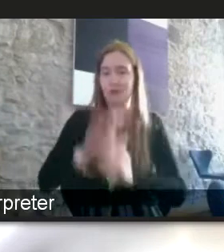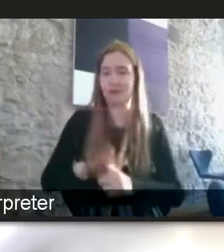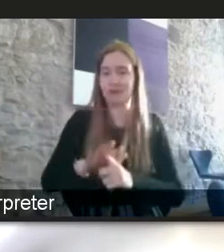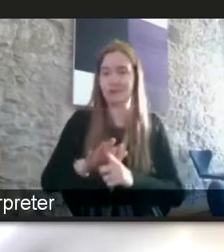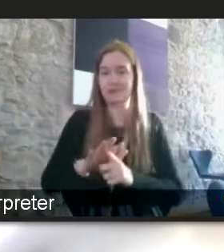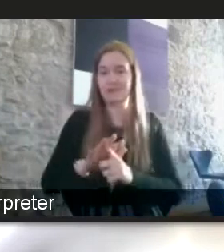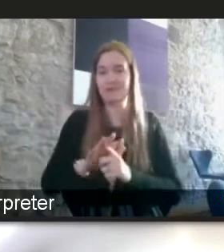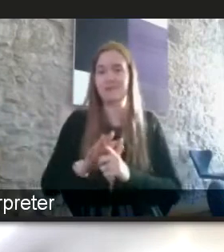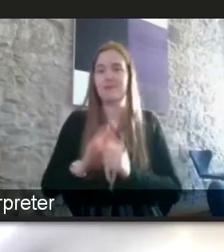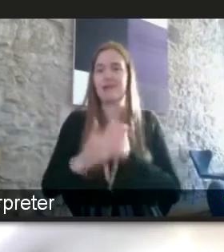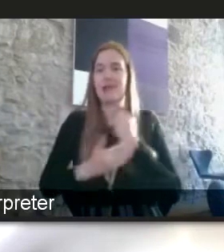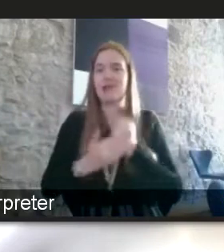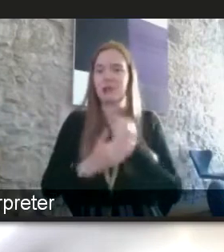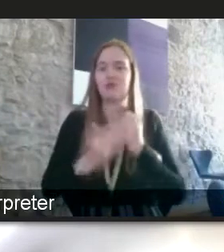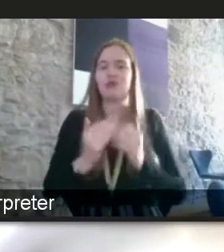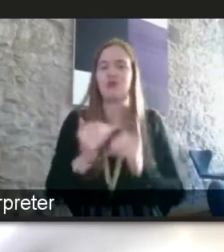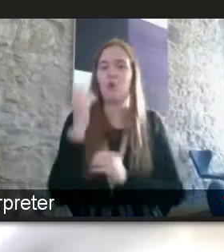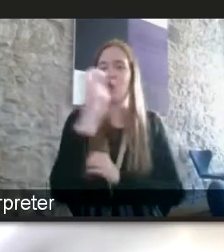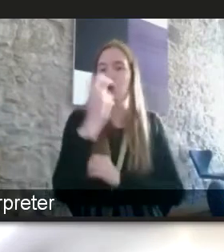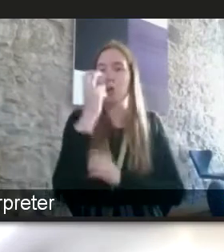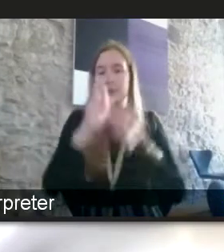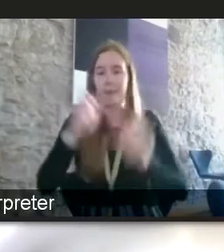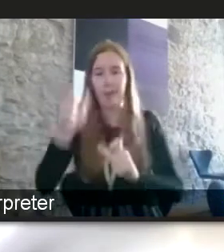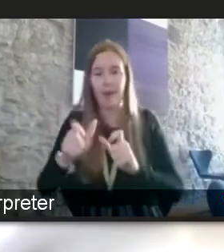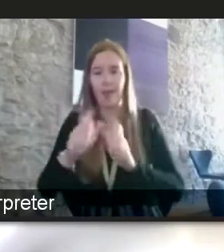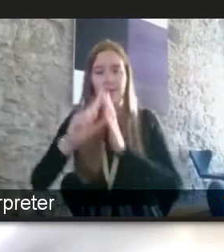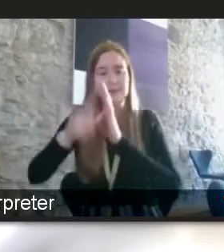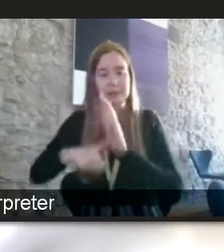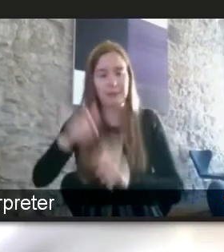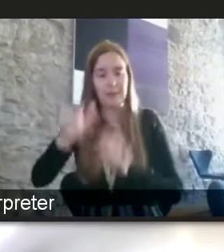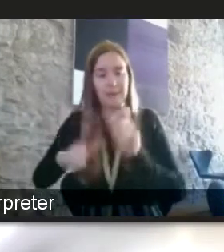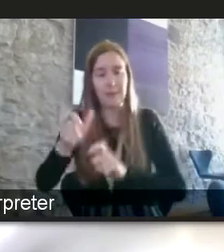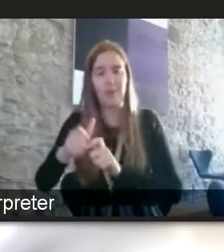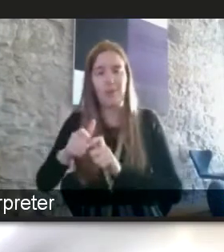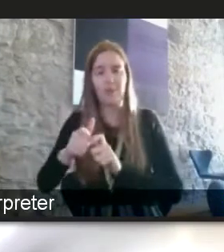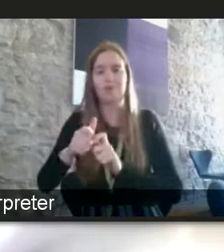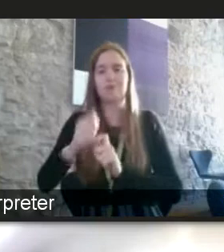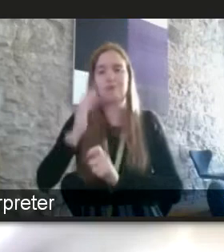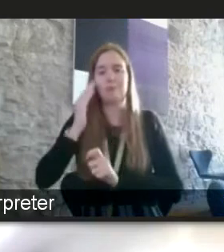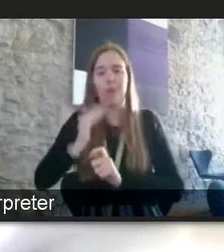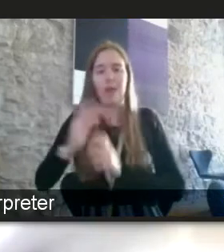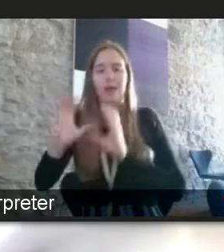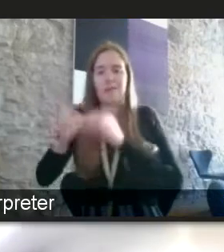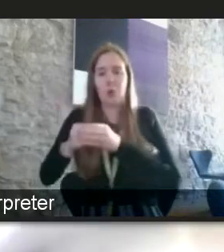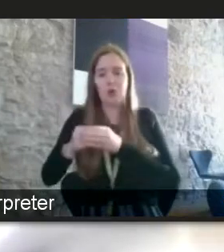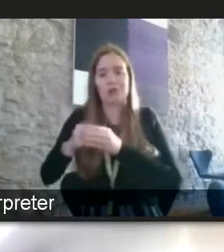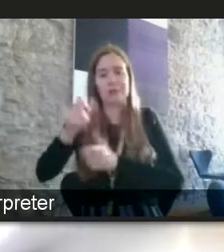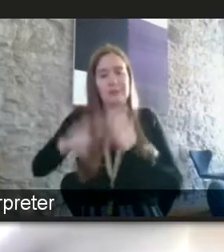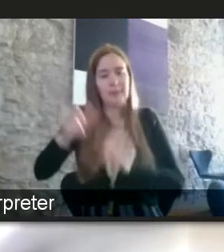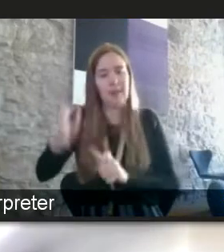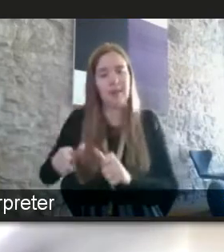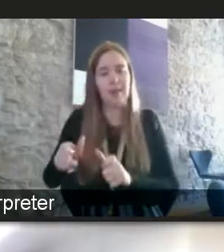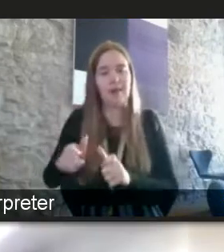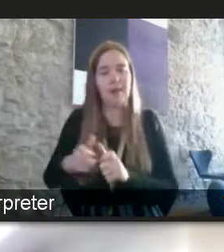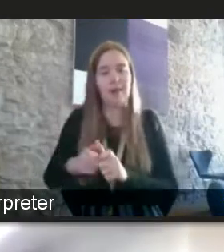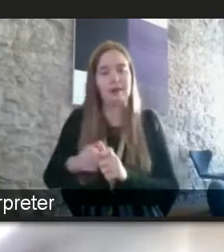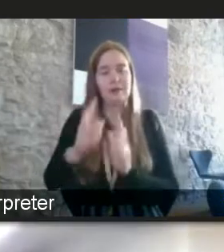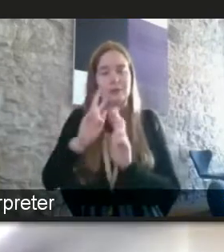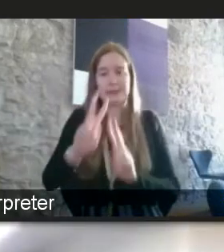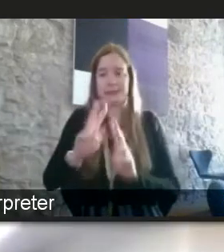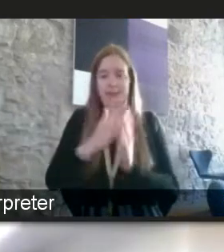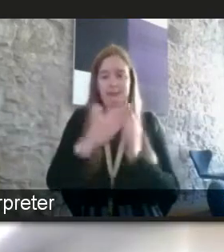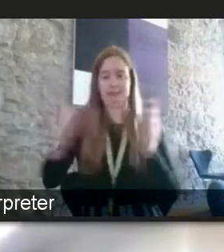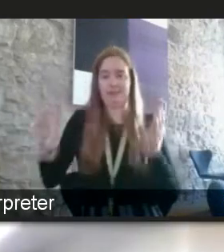older people disabled people black ethnic minority people i mean it's as stark as you like